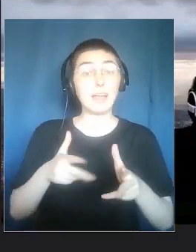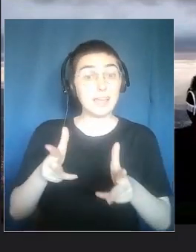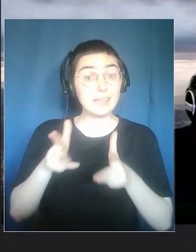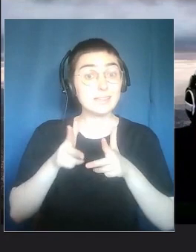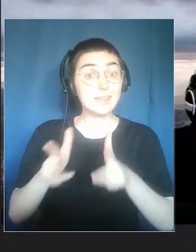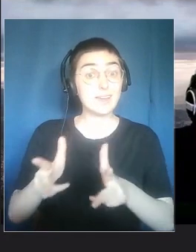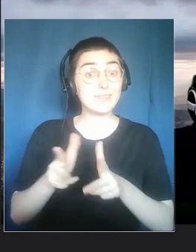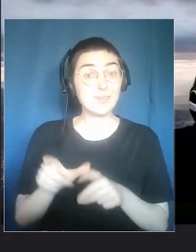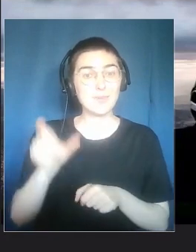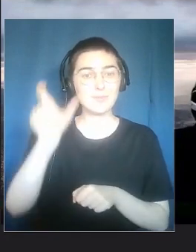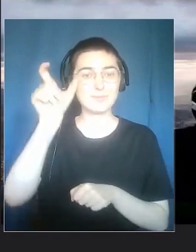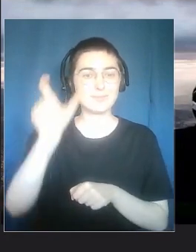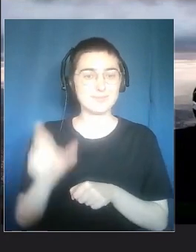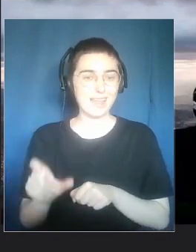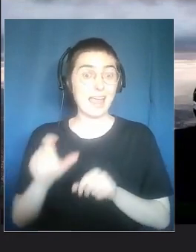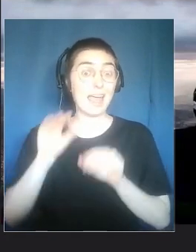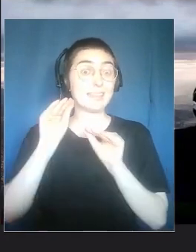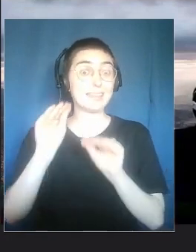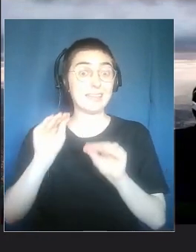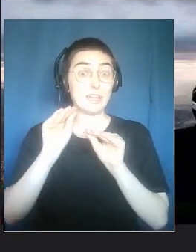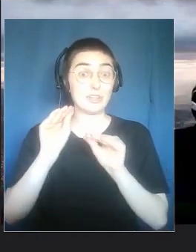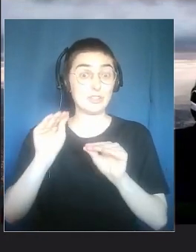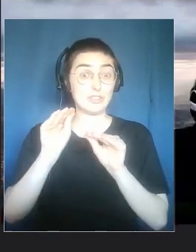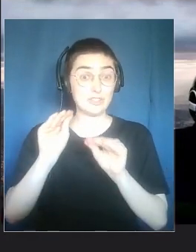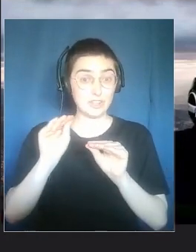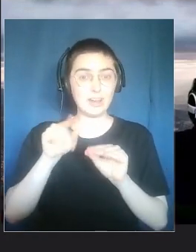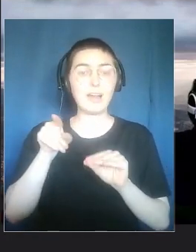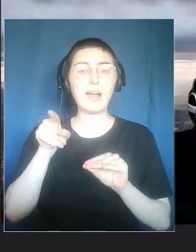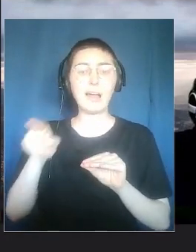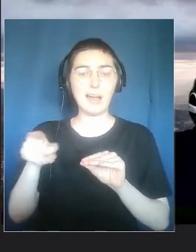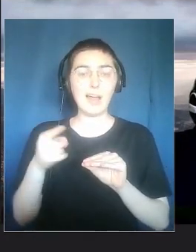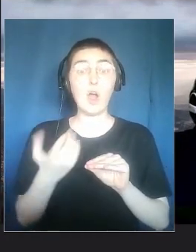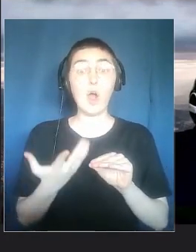use an interview to another teacher.